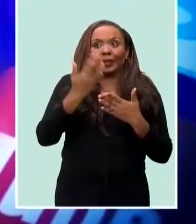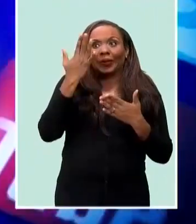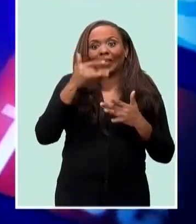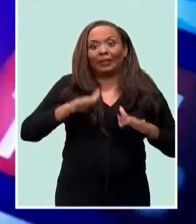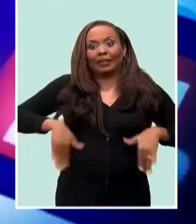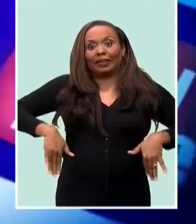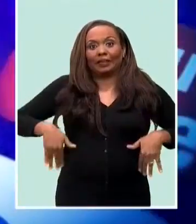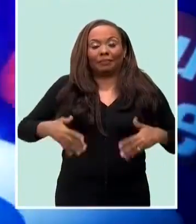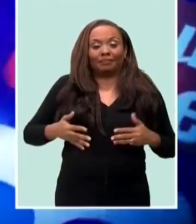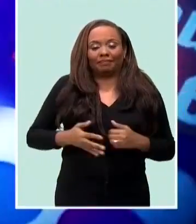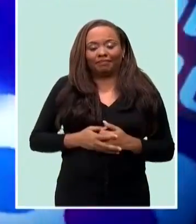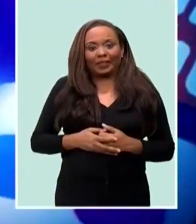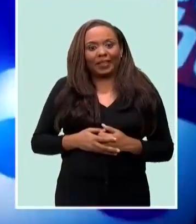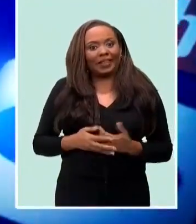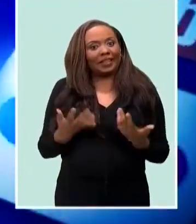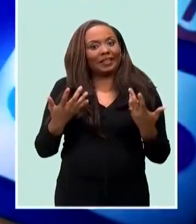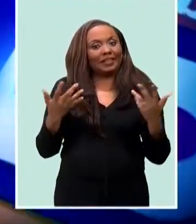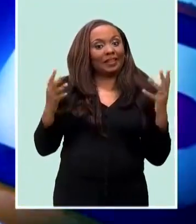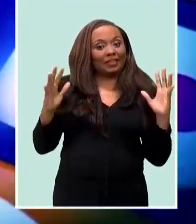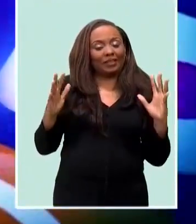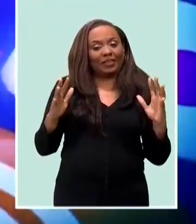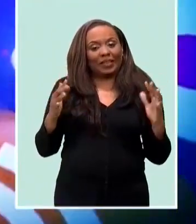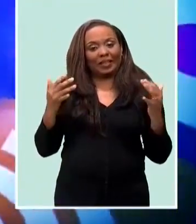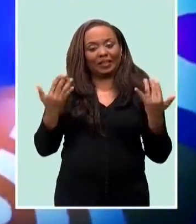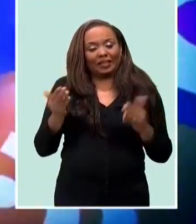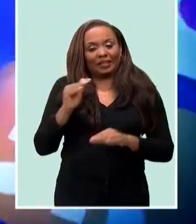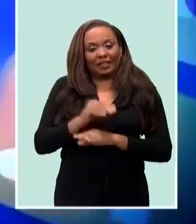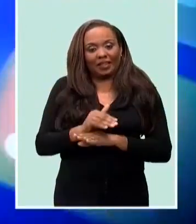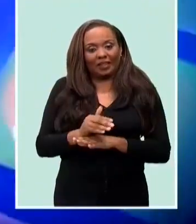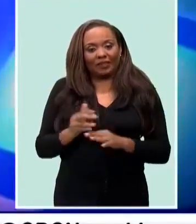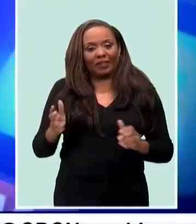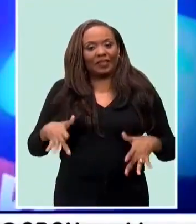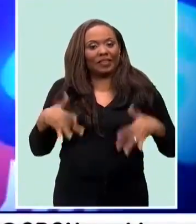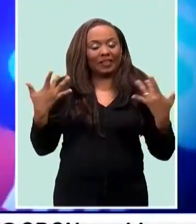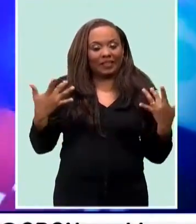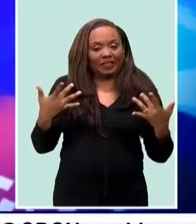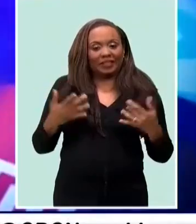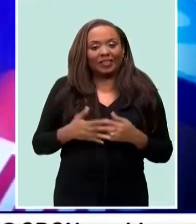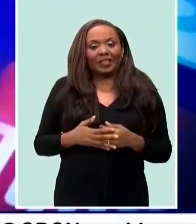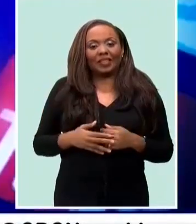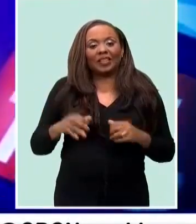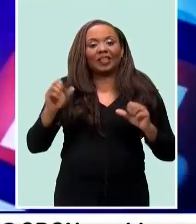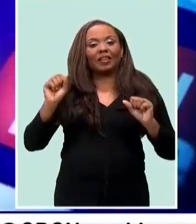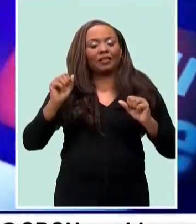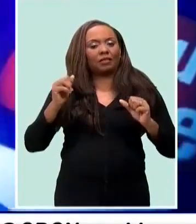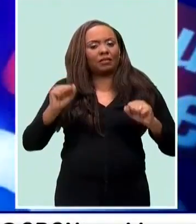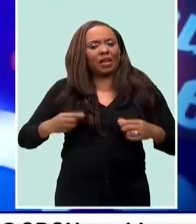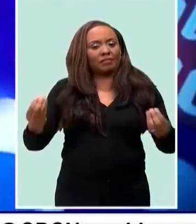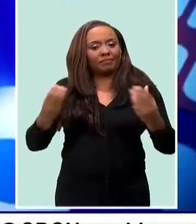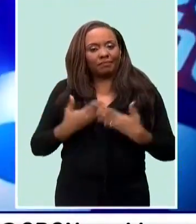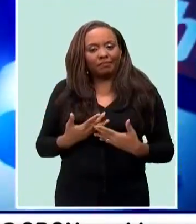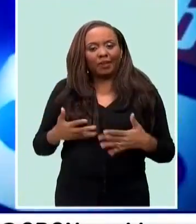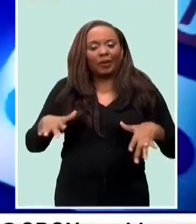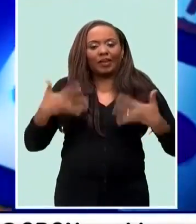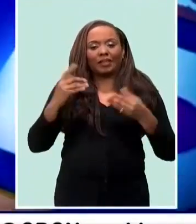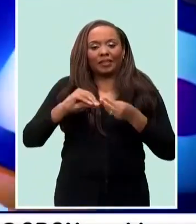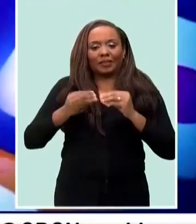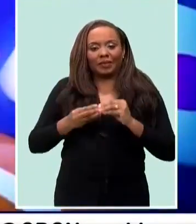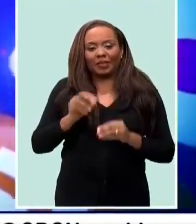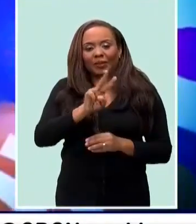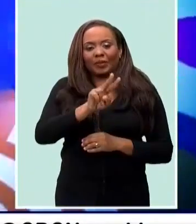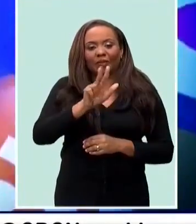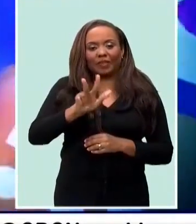late. Well, anyway, that's all the time we have for tonight for Watch Trending. So you can send your comments to our WhatsApp numbers,